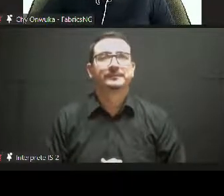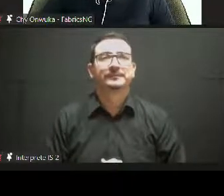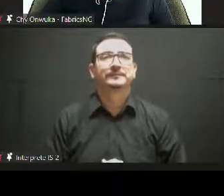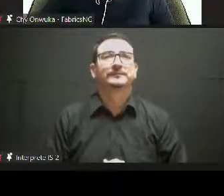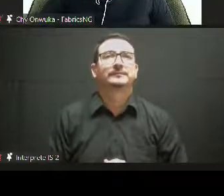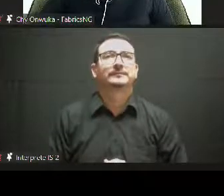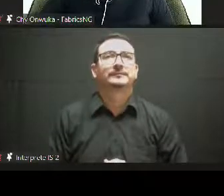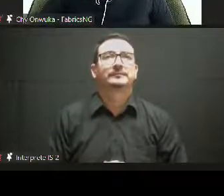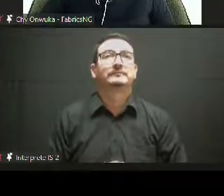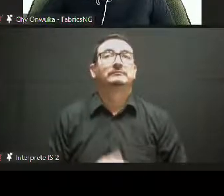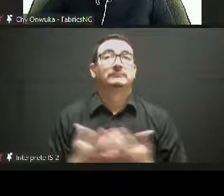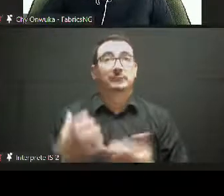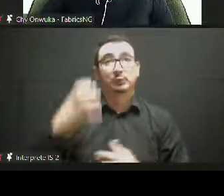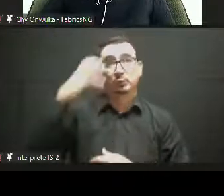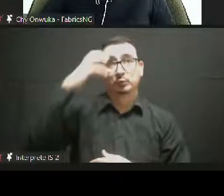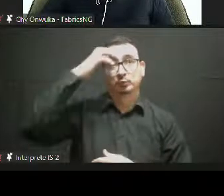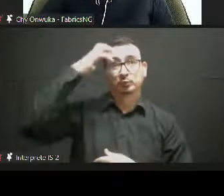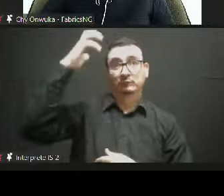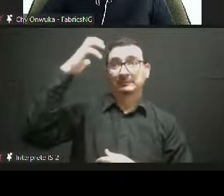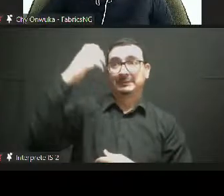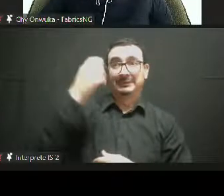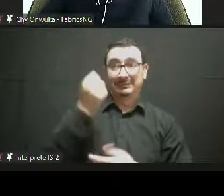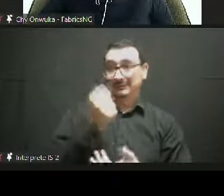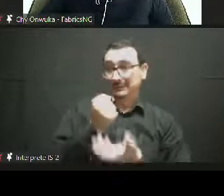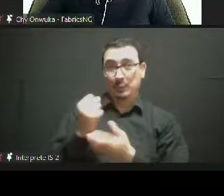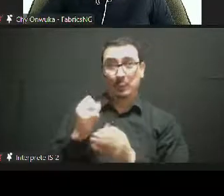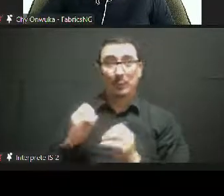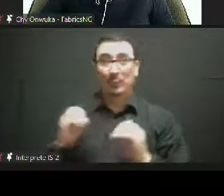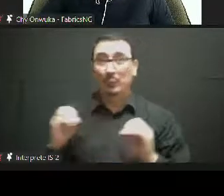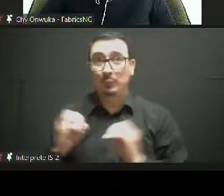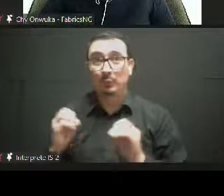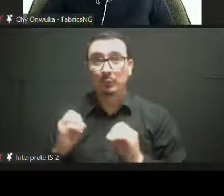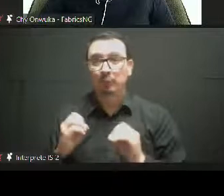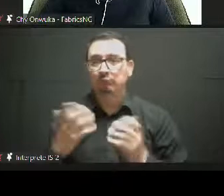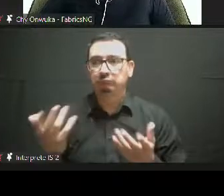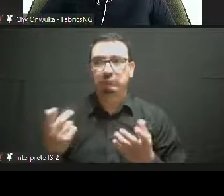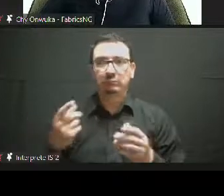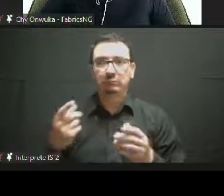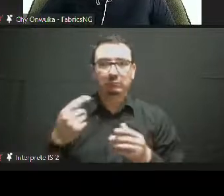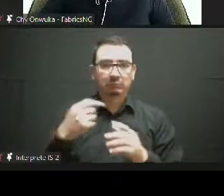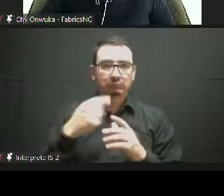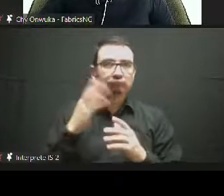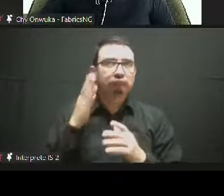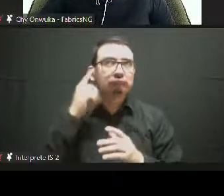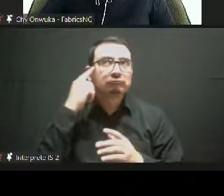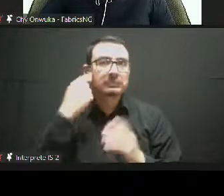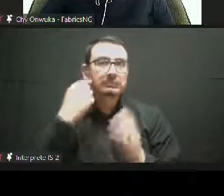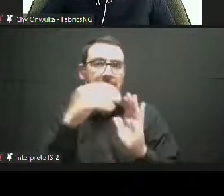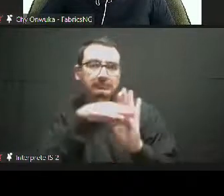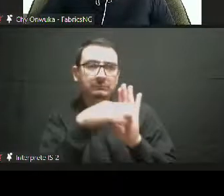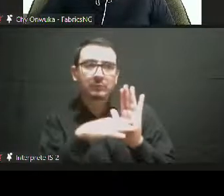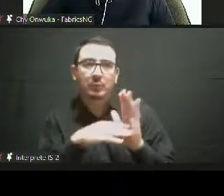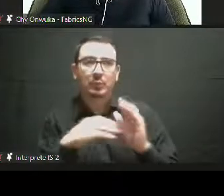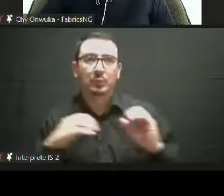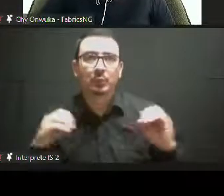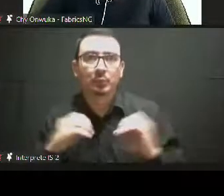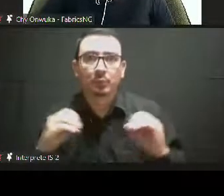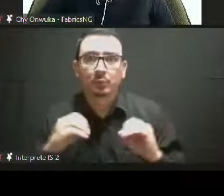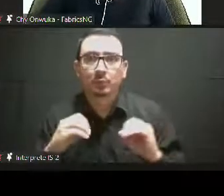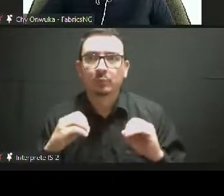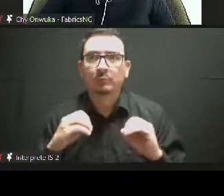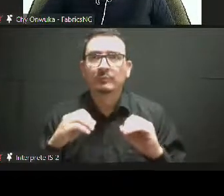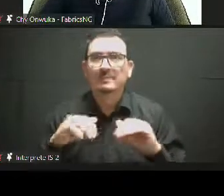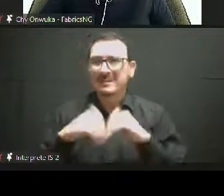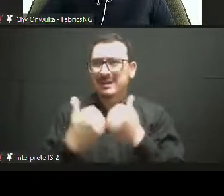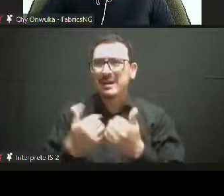remained active in that space were the cultural partners, the GOATs, the British councils, the EU, the French, the Portuguese,